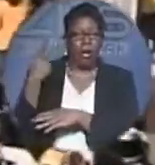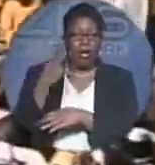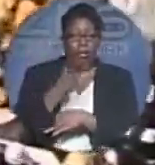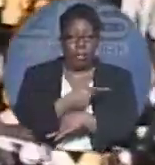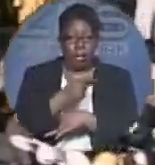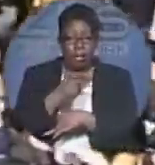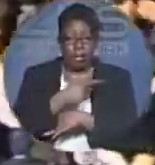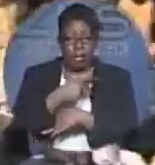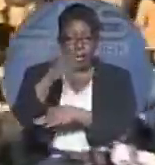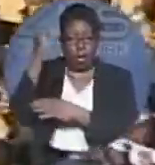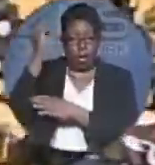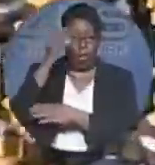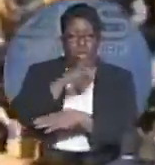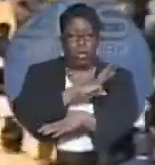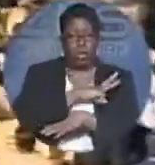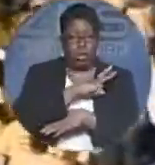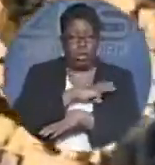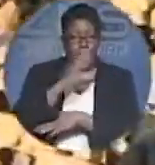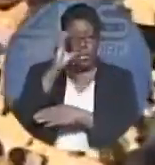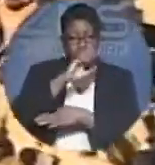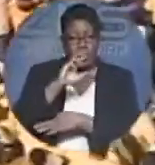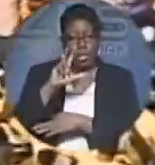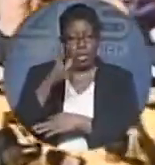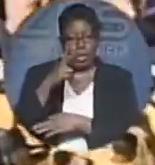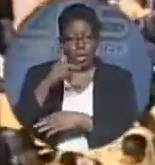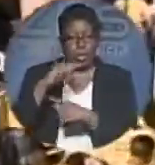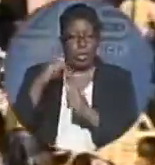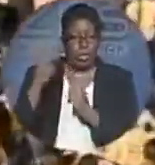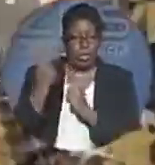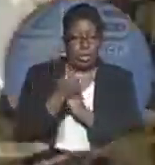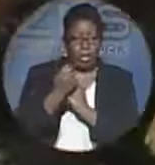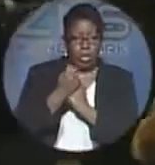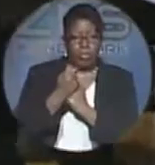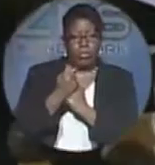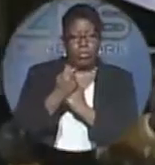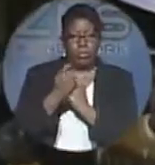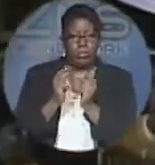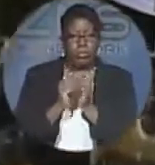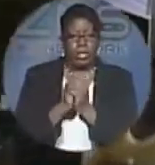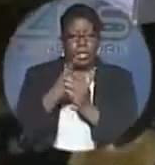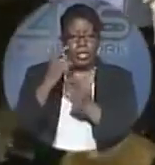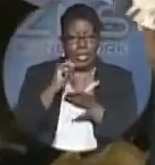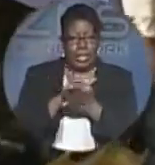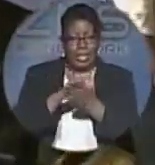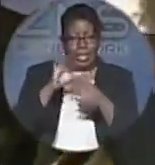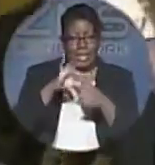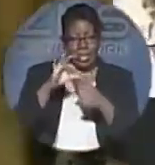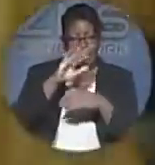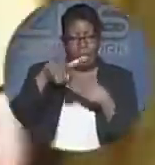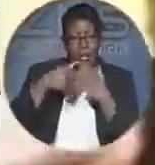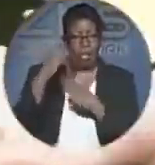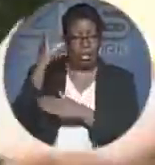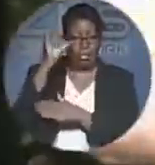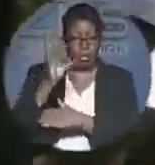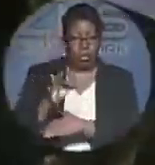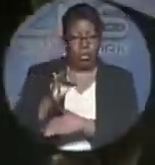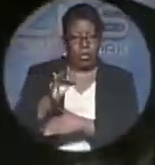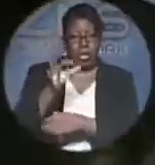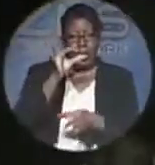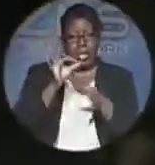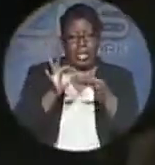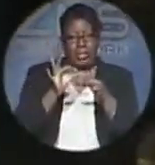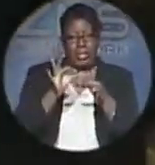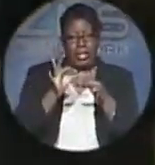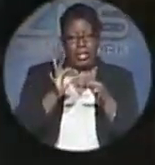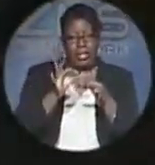Obie Wilshcombe, is seeking a third consecutive term. While addressing party supporters, he noted that this election is about the future. And if he's re